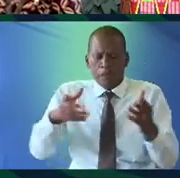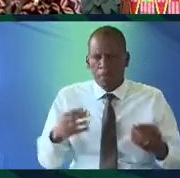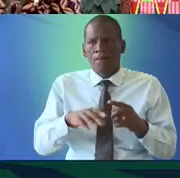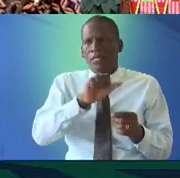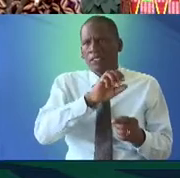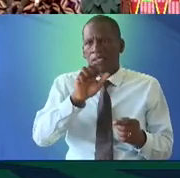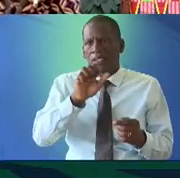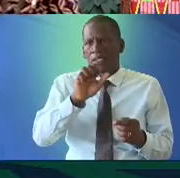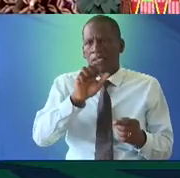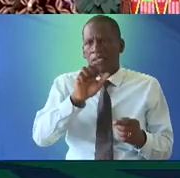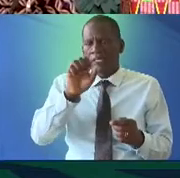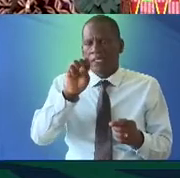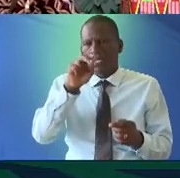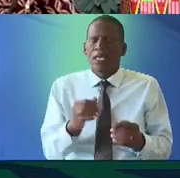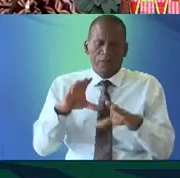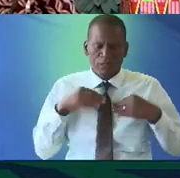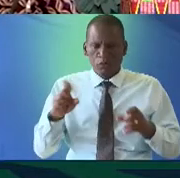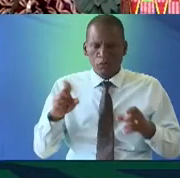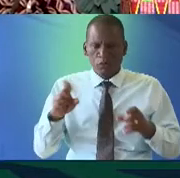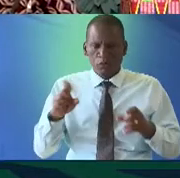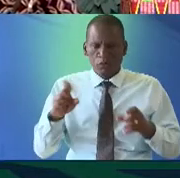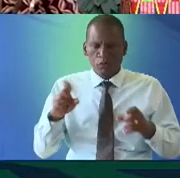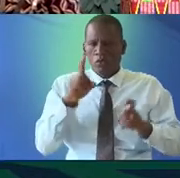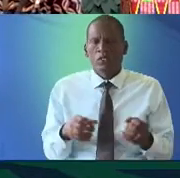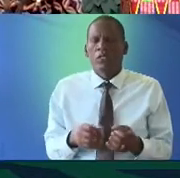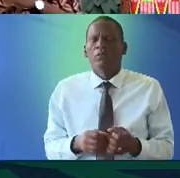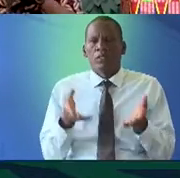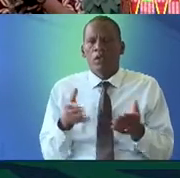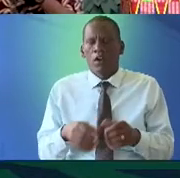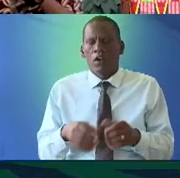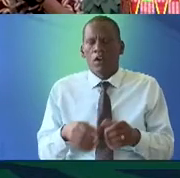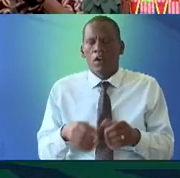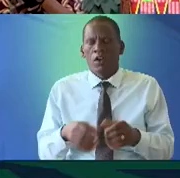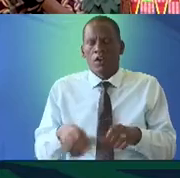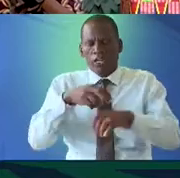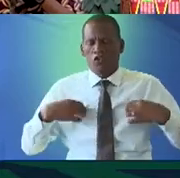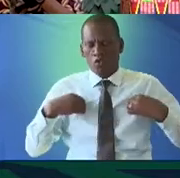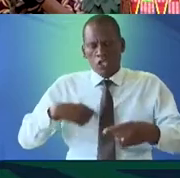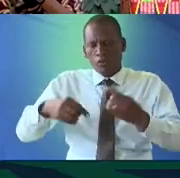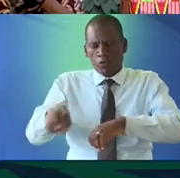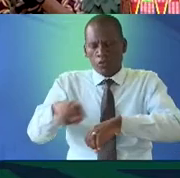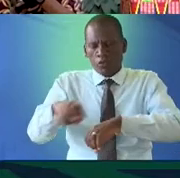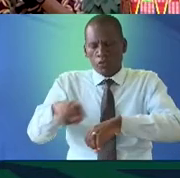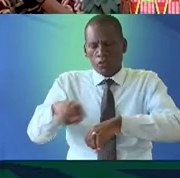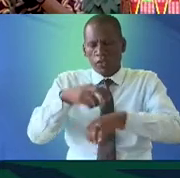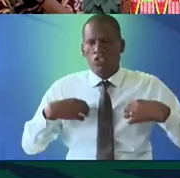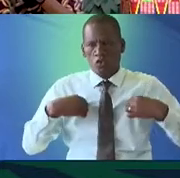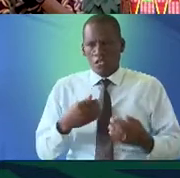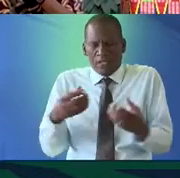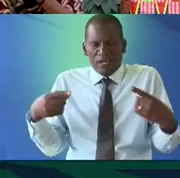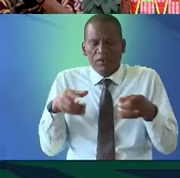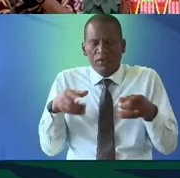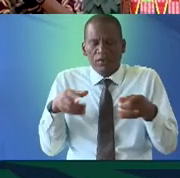but Sunny yeah so I'll take your question on the national dress I think that the process for the national dress was